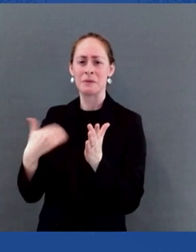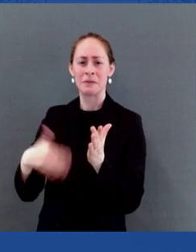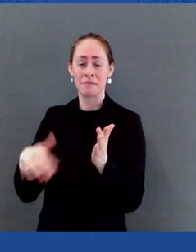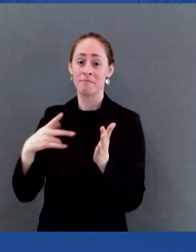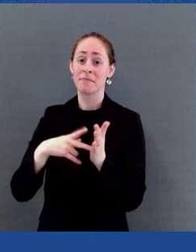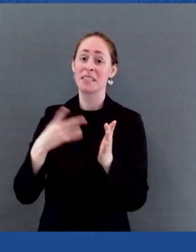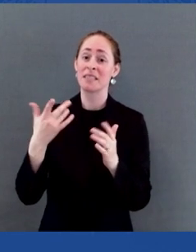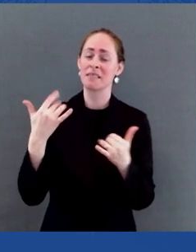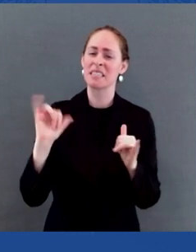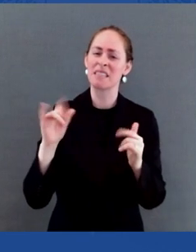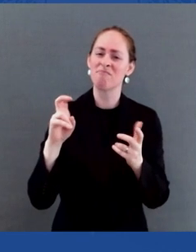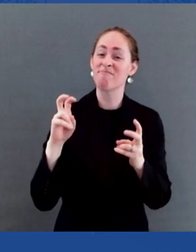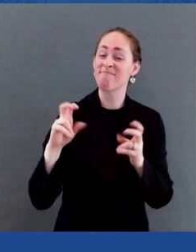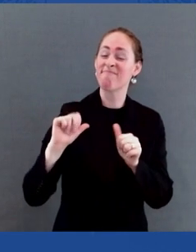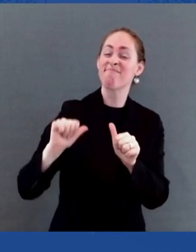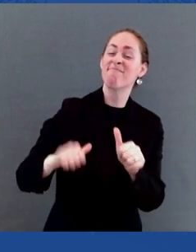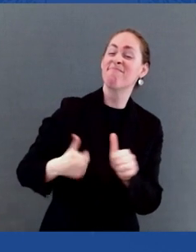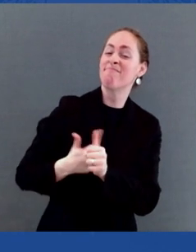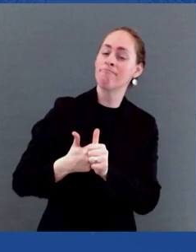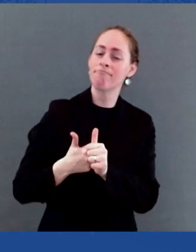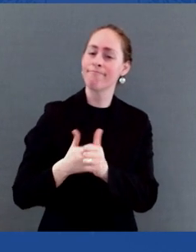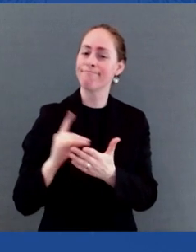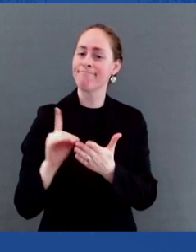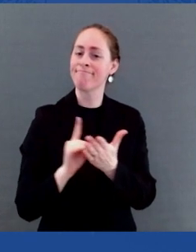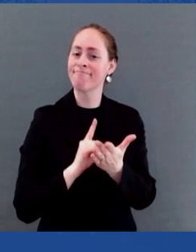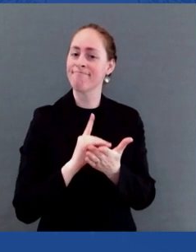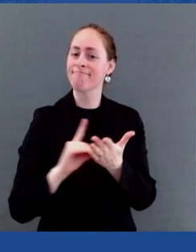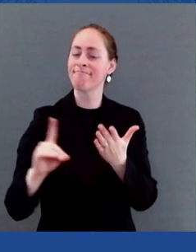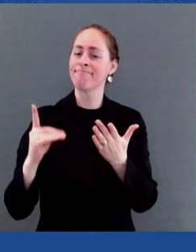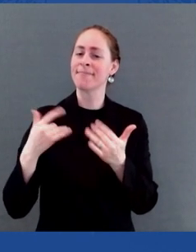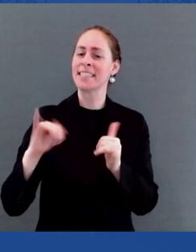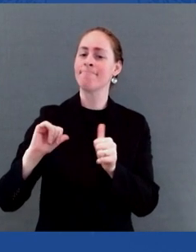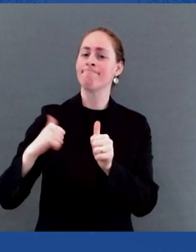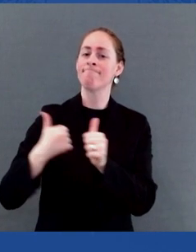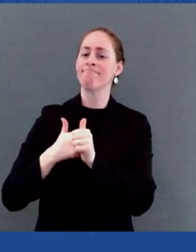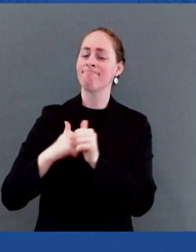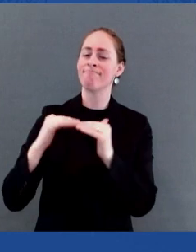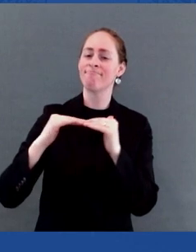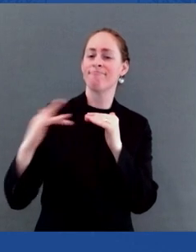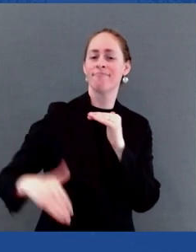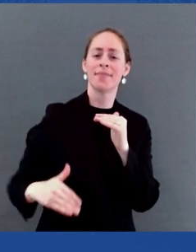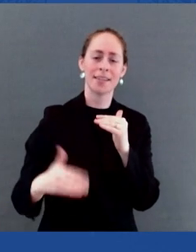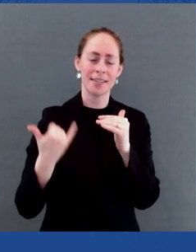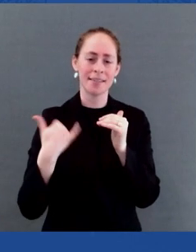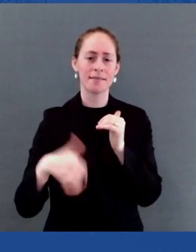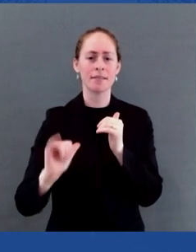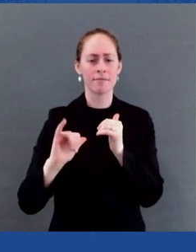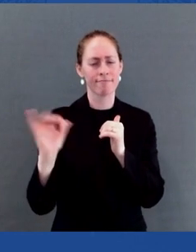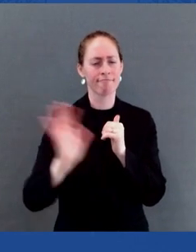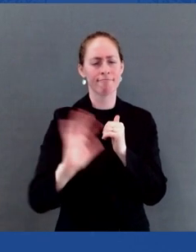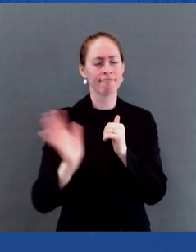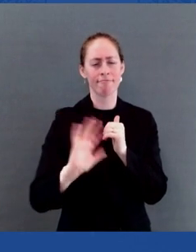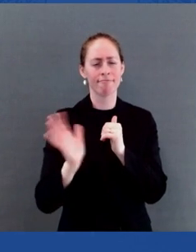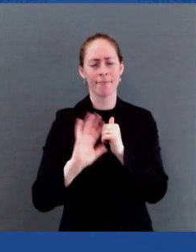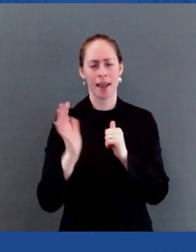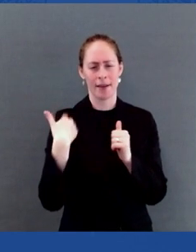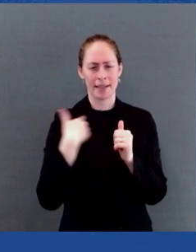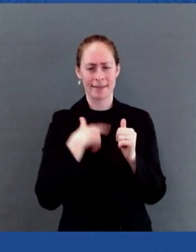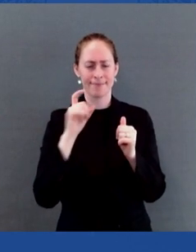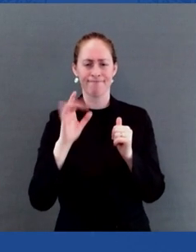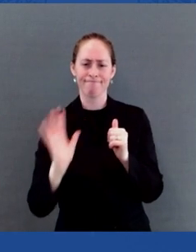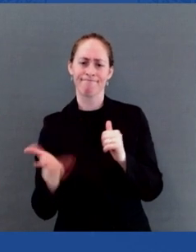We can do this. And as we accelerate our efforts at home, we're not going to let up on the efforts to fight HIV